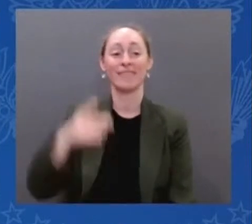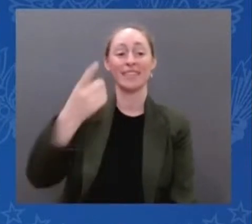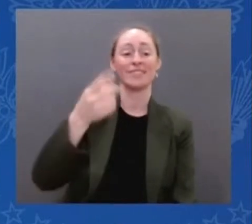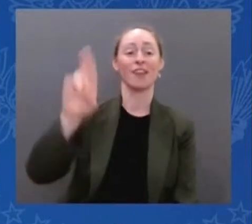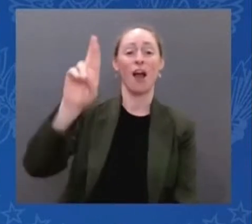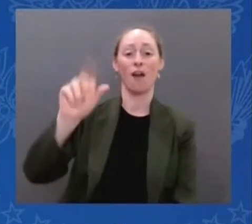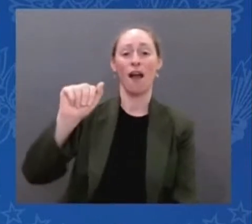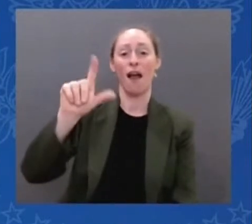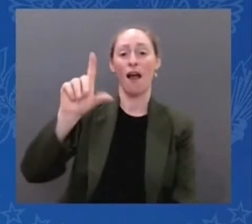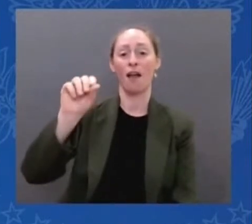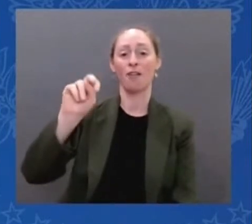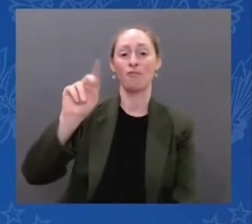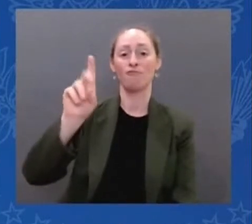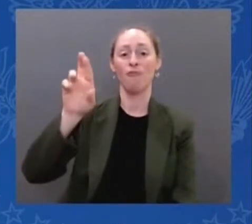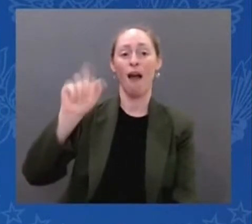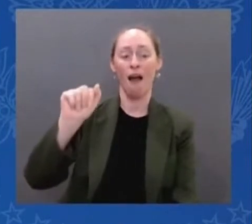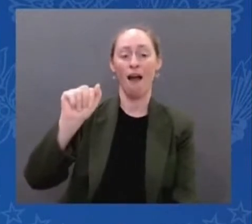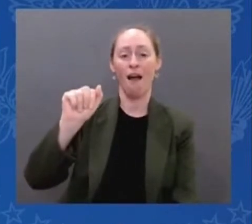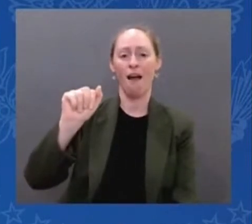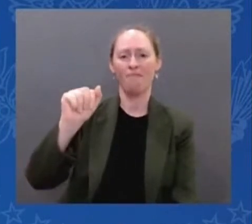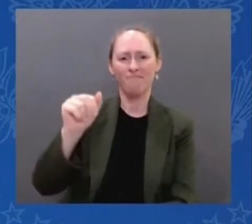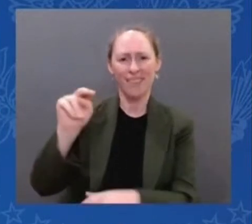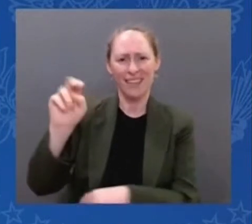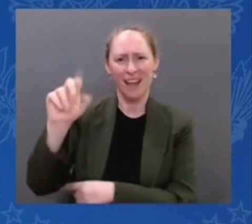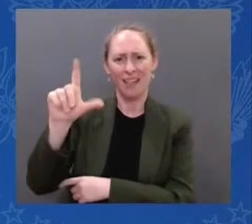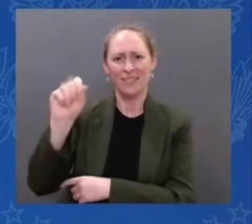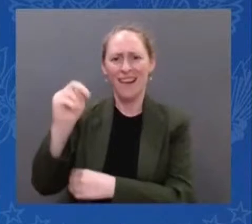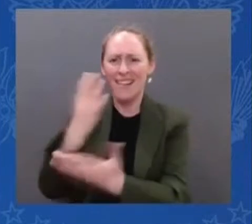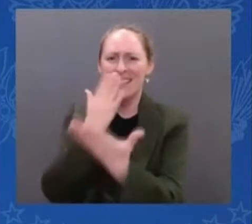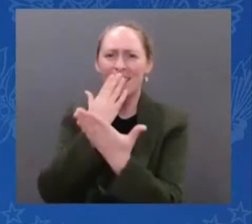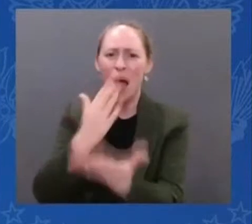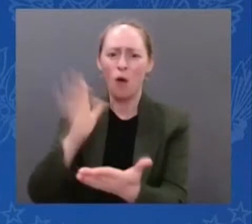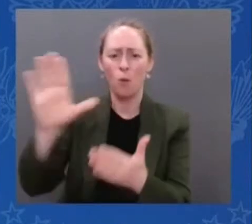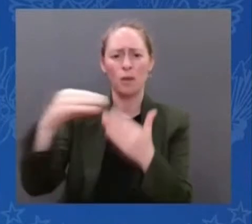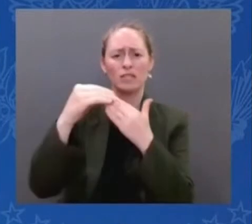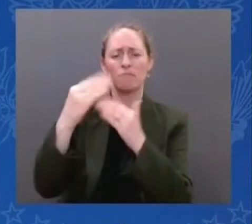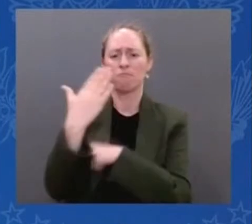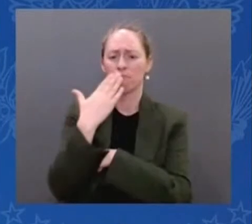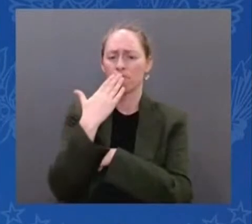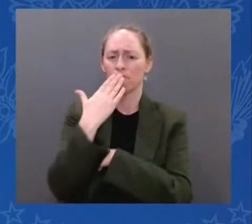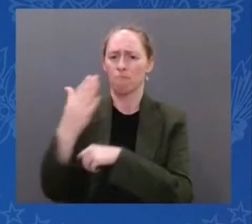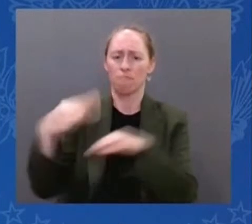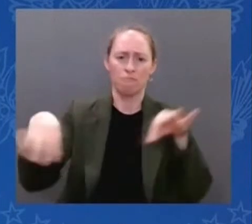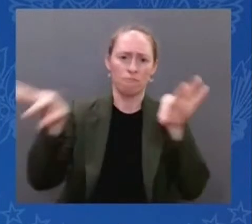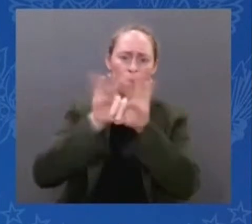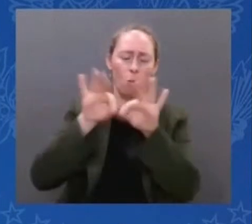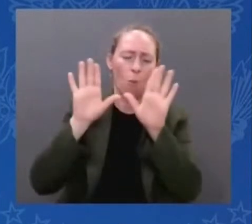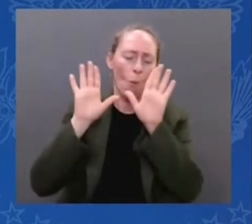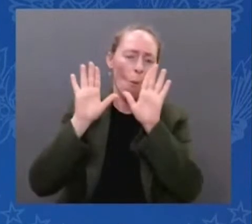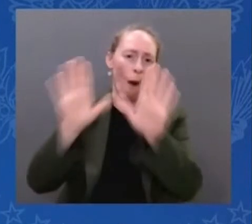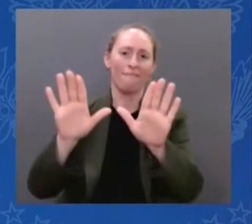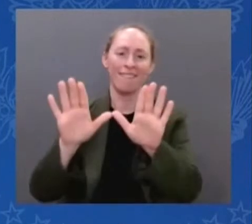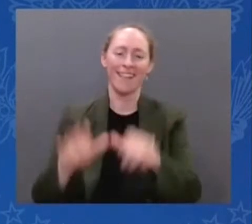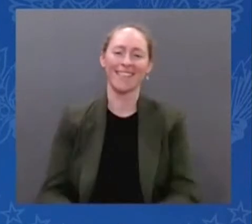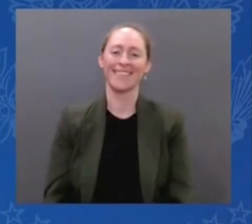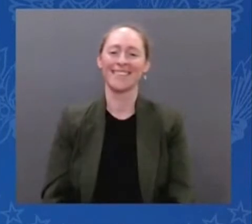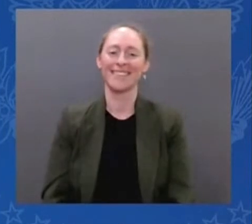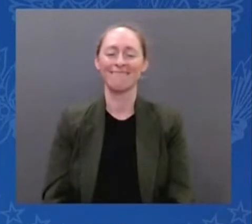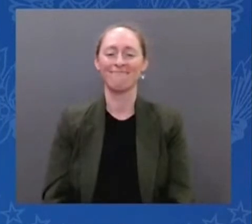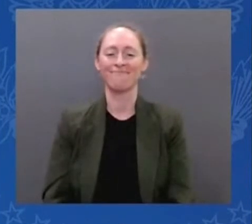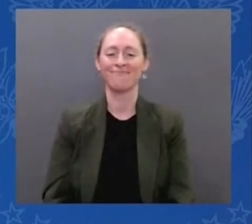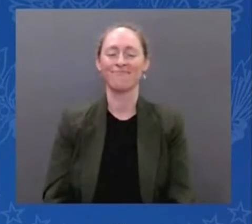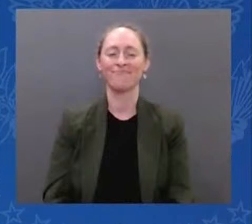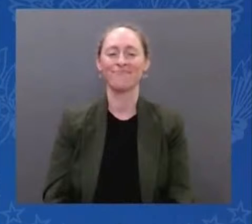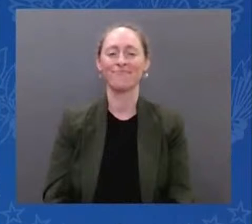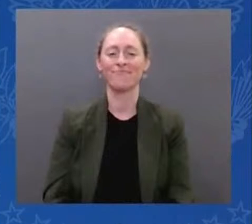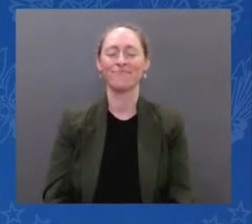and Technology and Policy. It really is a matter. It really is amazing. Six and a half months ago, a rocket launched from Earth carrying the